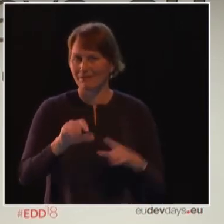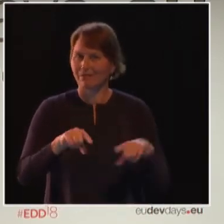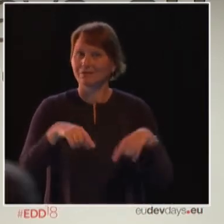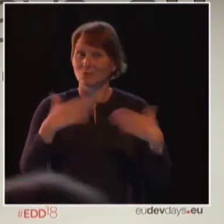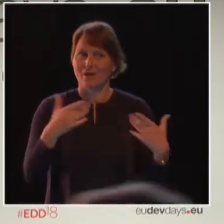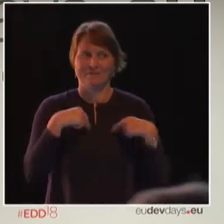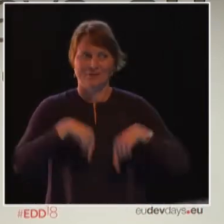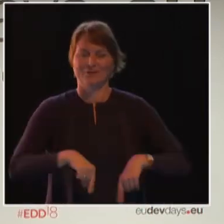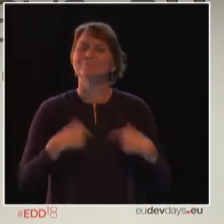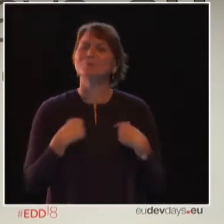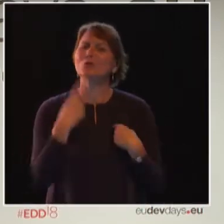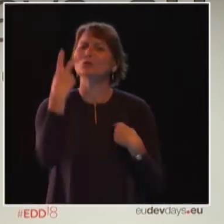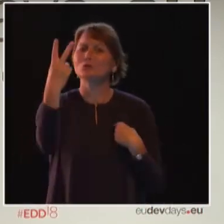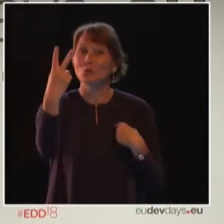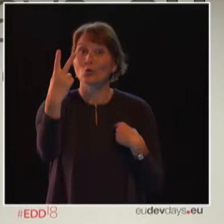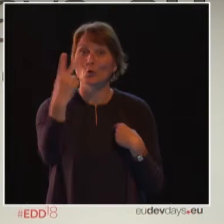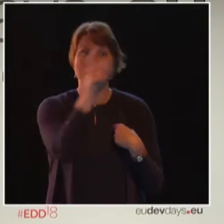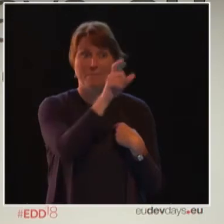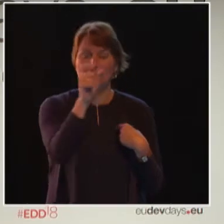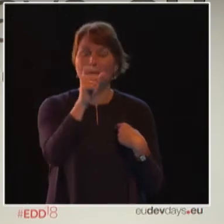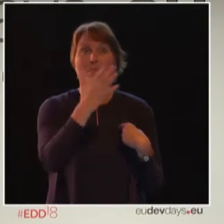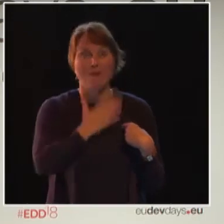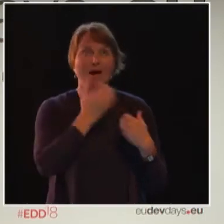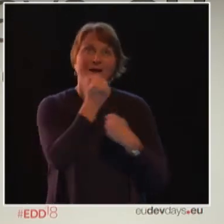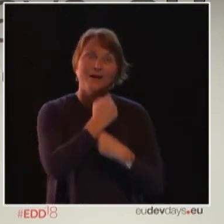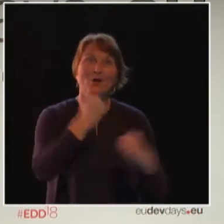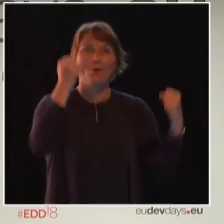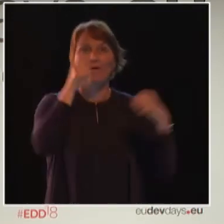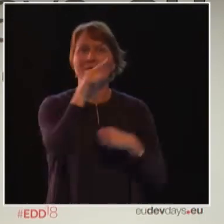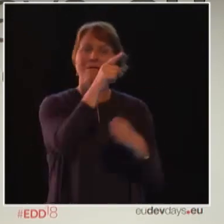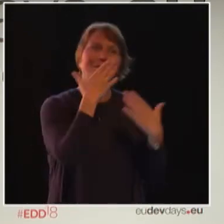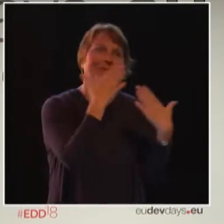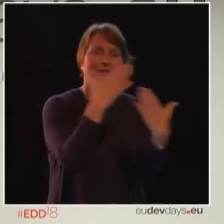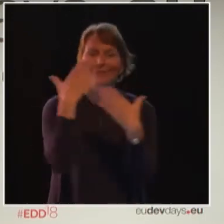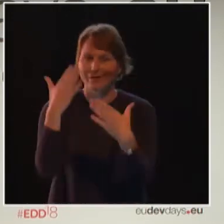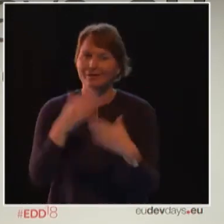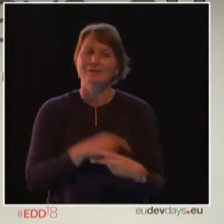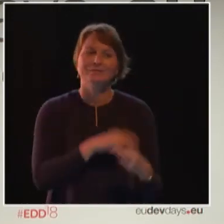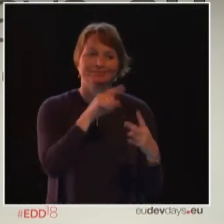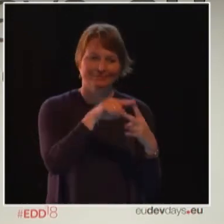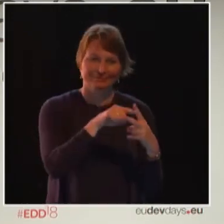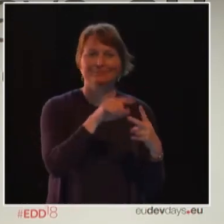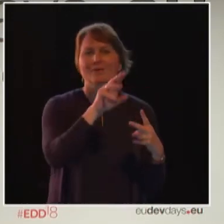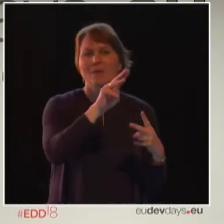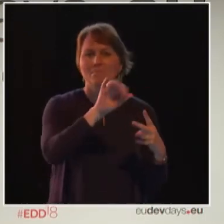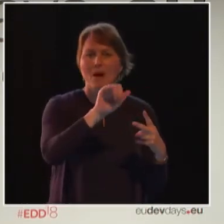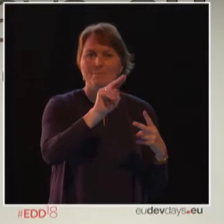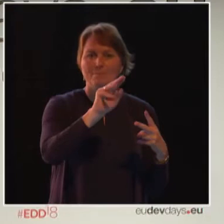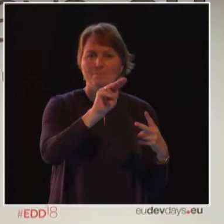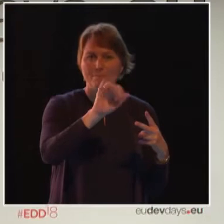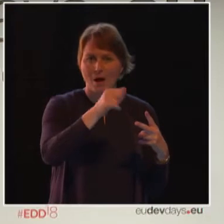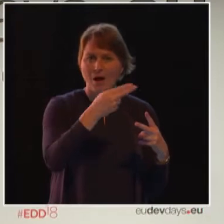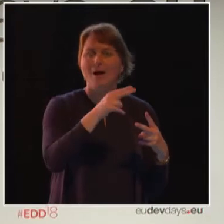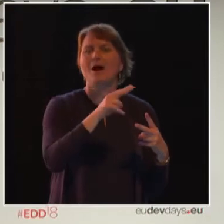to thank two of my heroes, Ms. Amina Mohamed and Mama Founzile. You have done